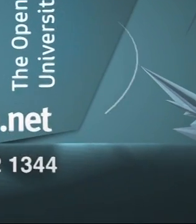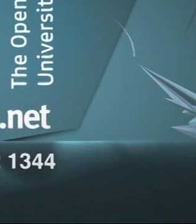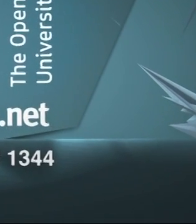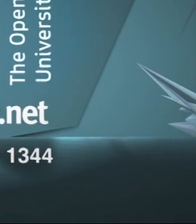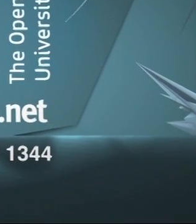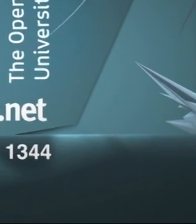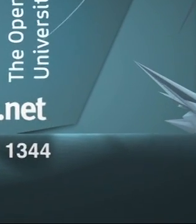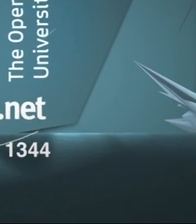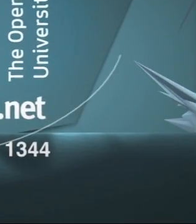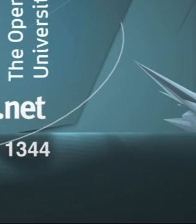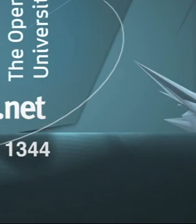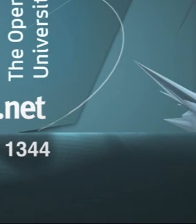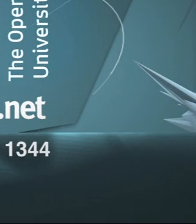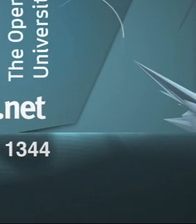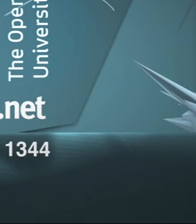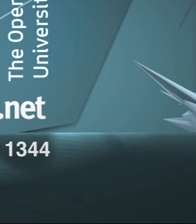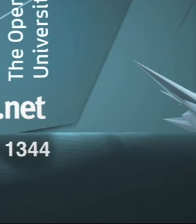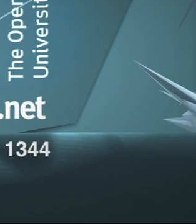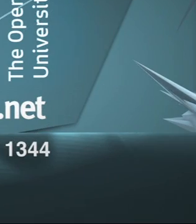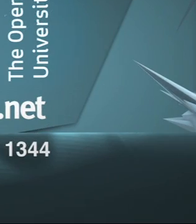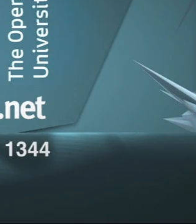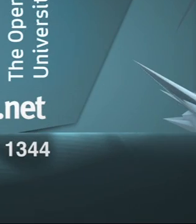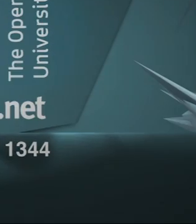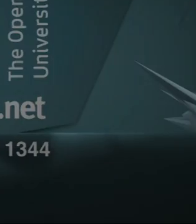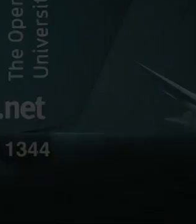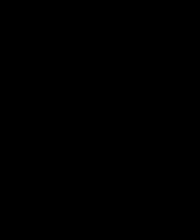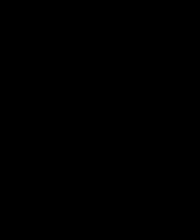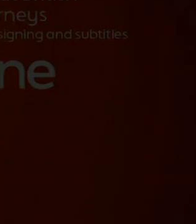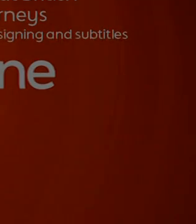1344 for your free magazine or visit open2.net.